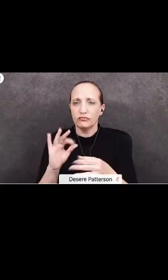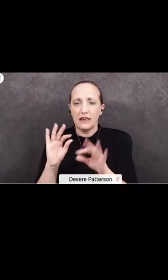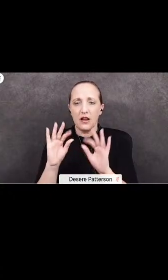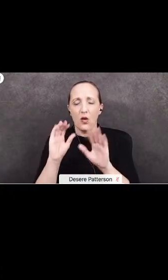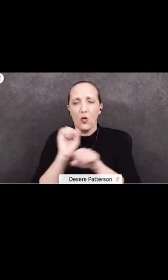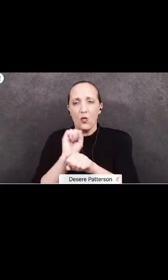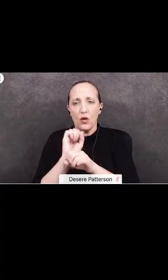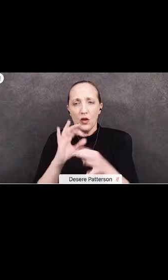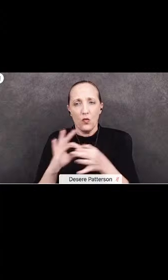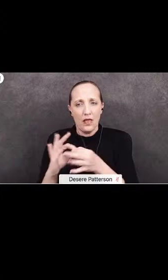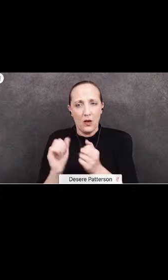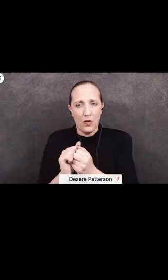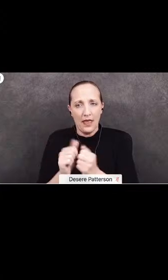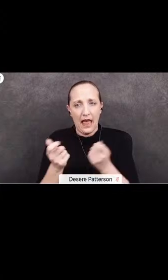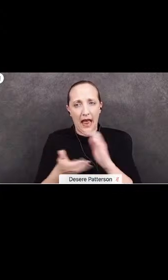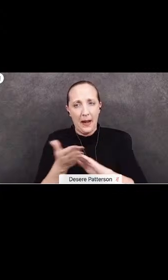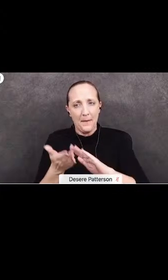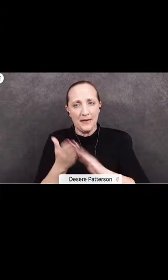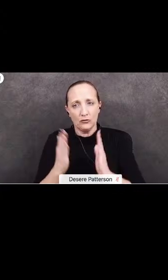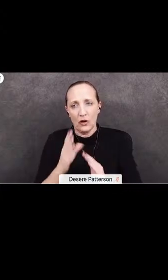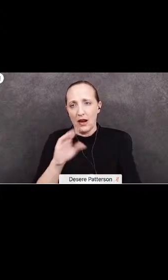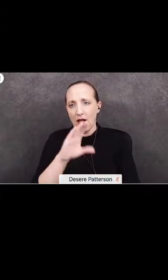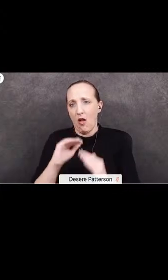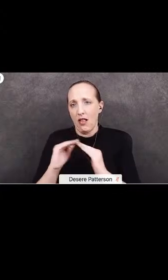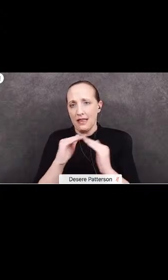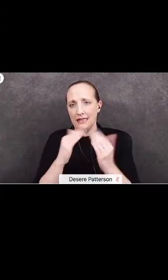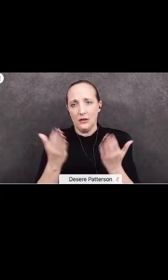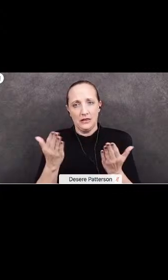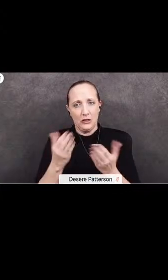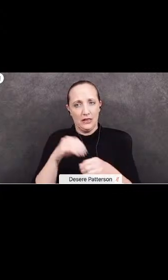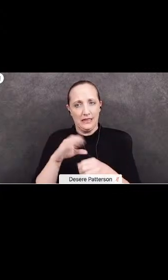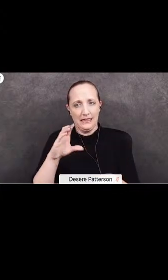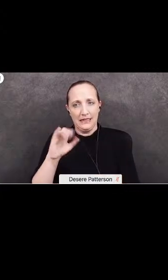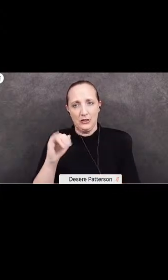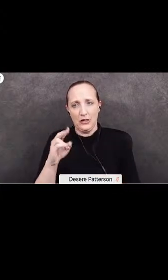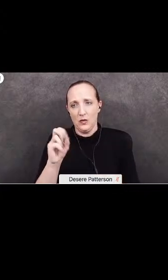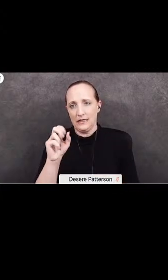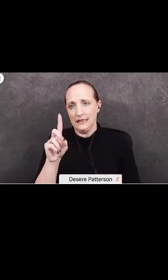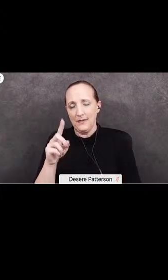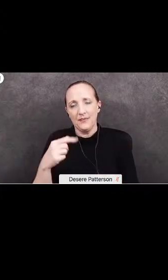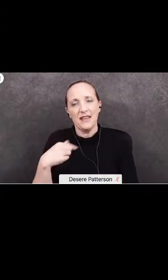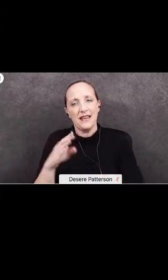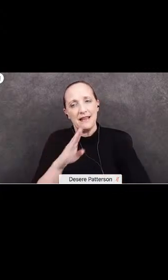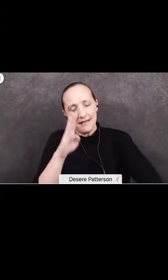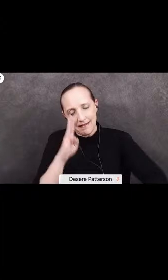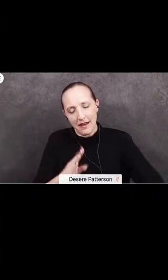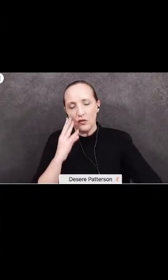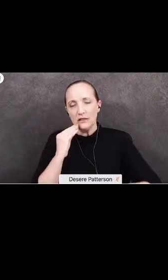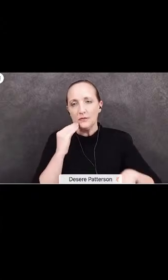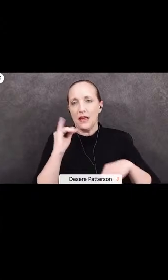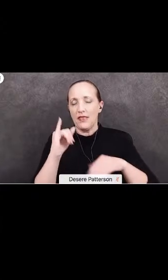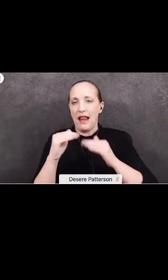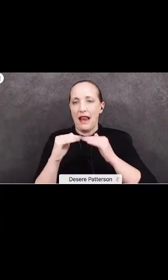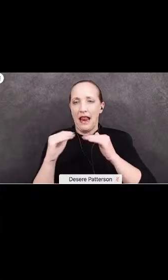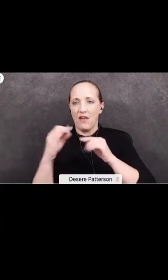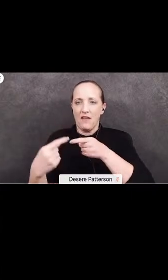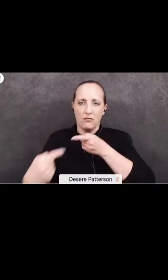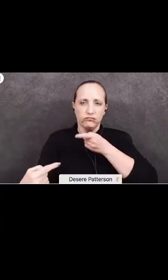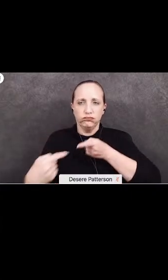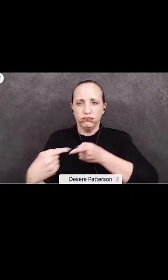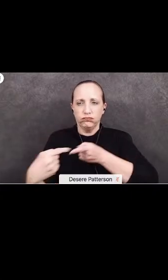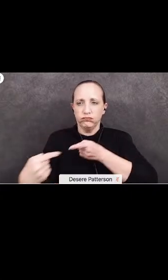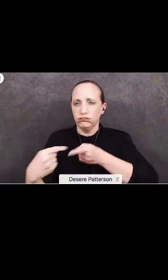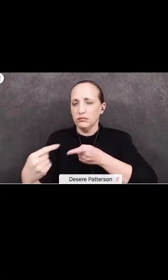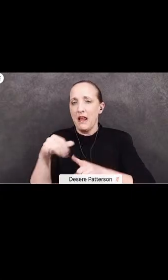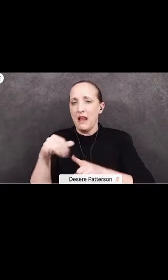with administrators and colleagues throughout my career here at CJUSD. I've never experienced the level of animosity, hostility, and